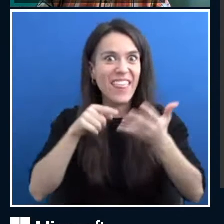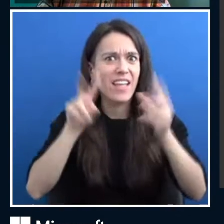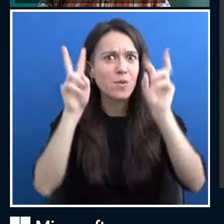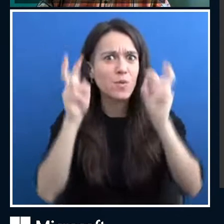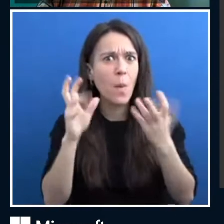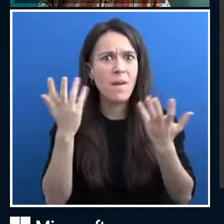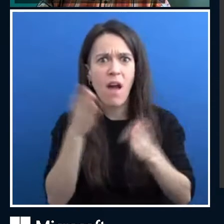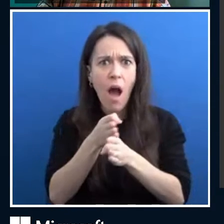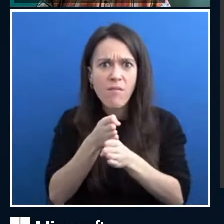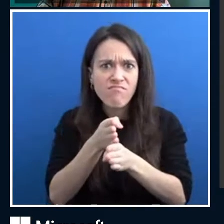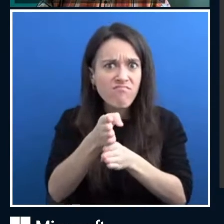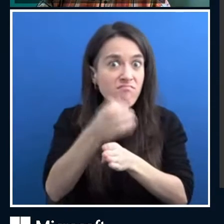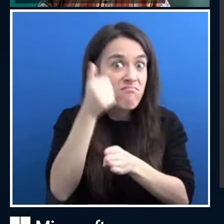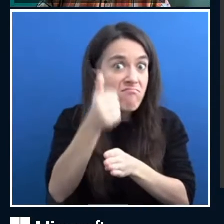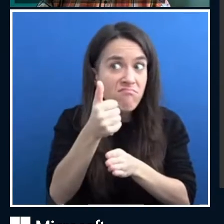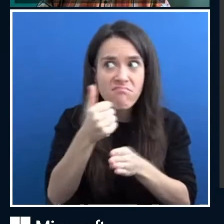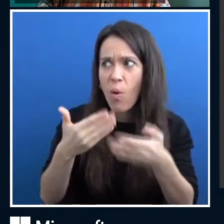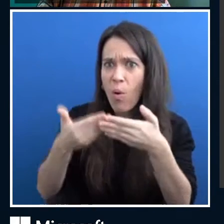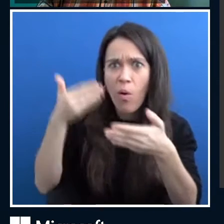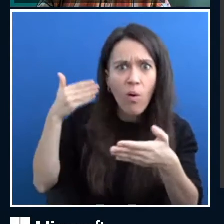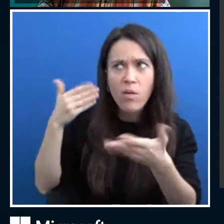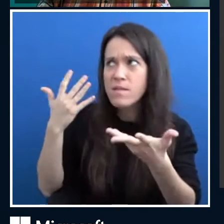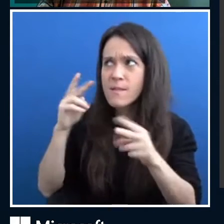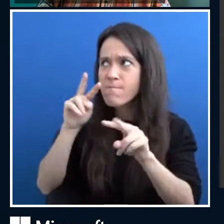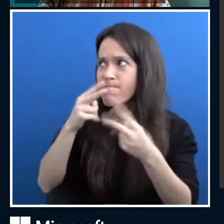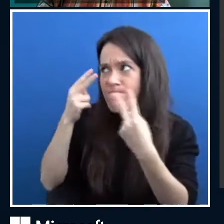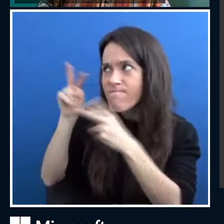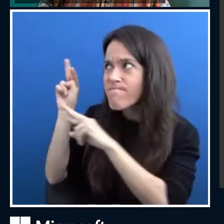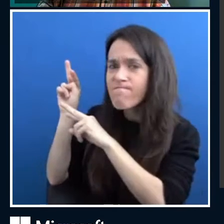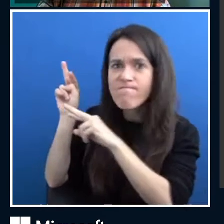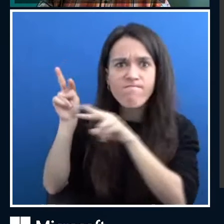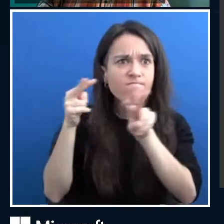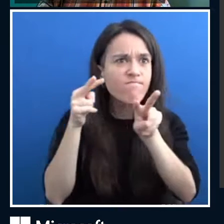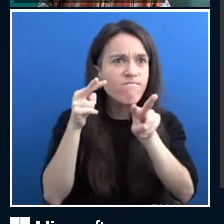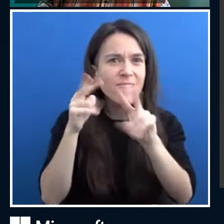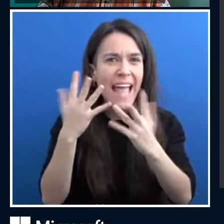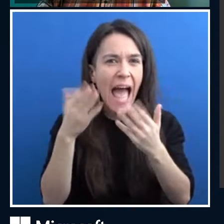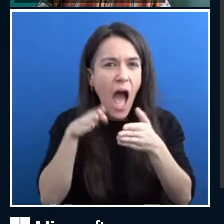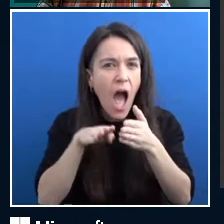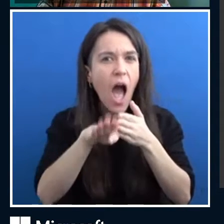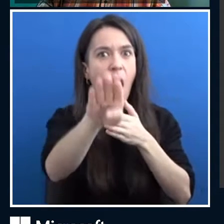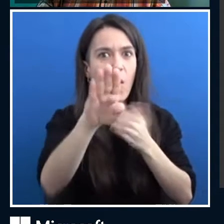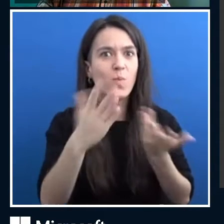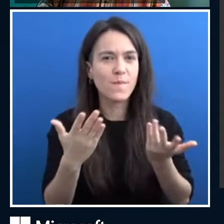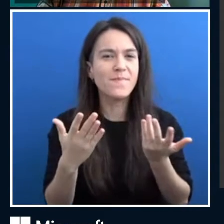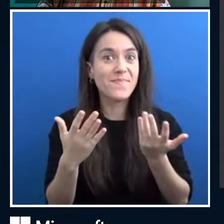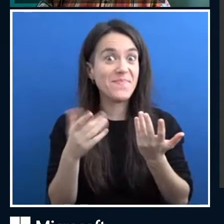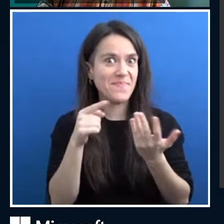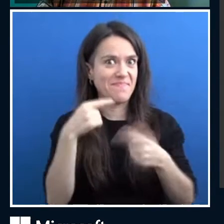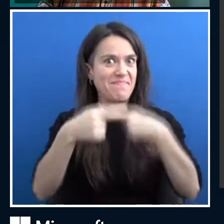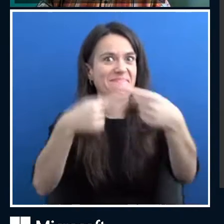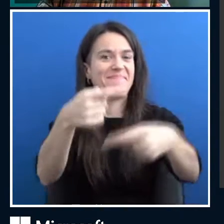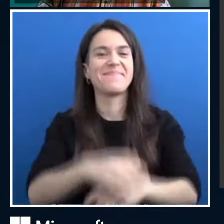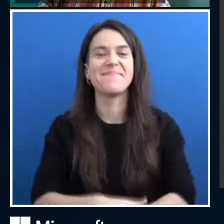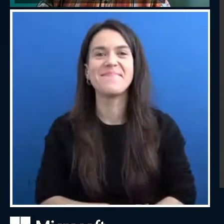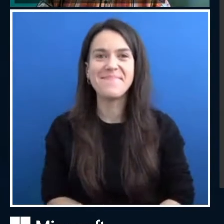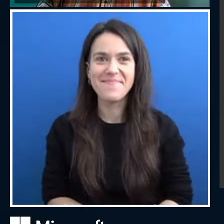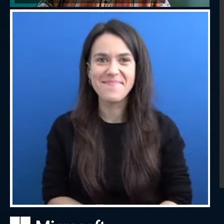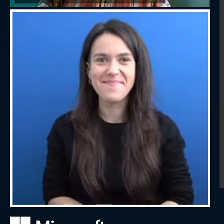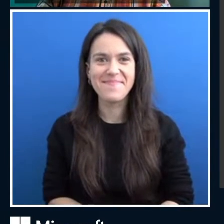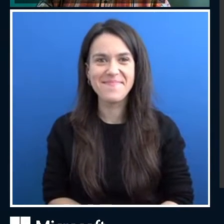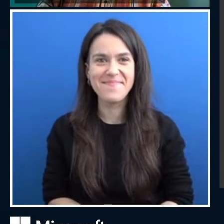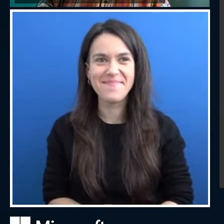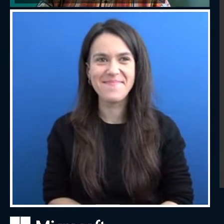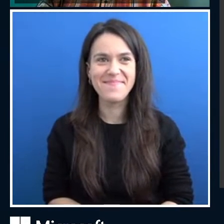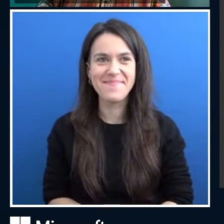that? Or do we always want to be looking for another local maximum in some sensors? And as I said, did we